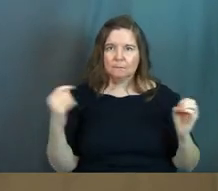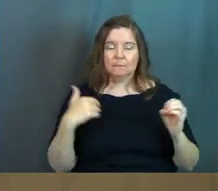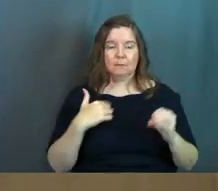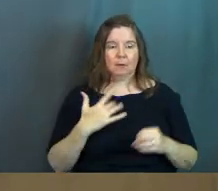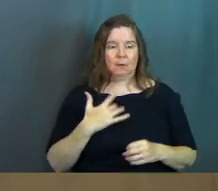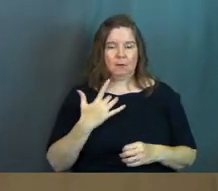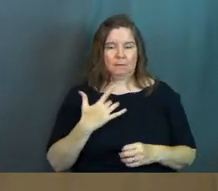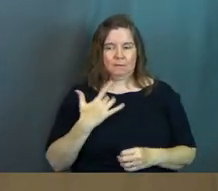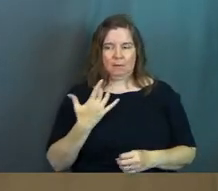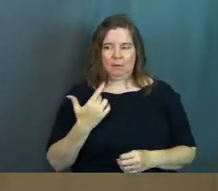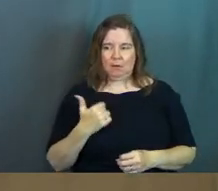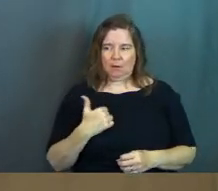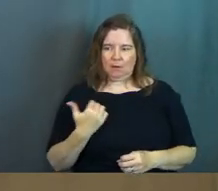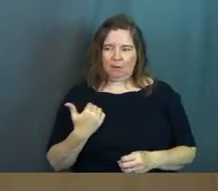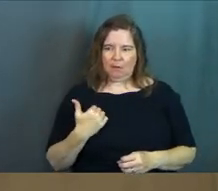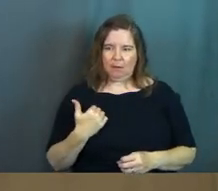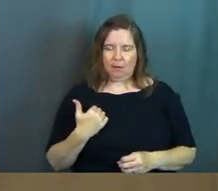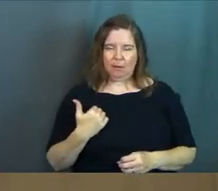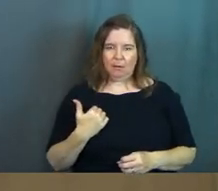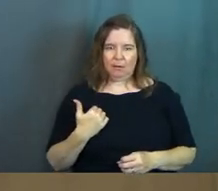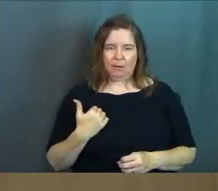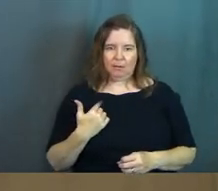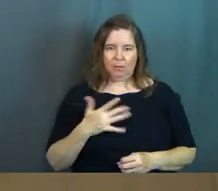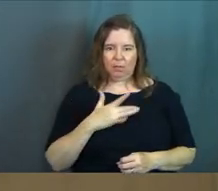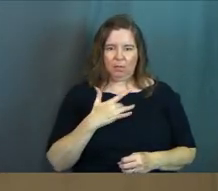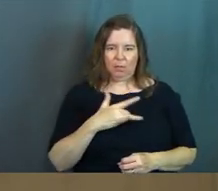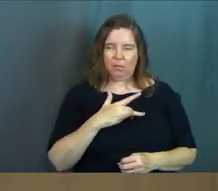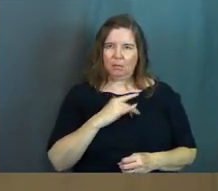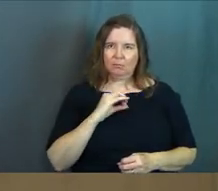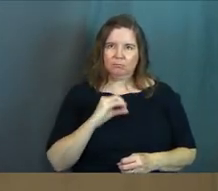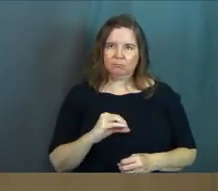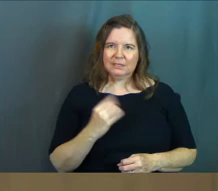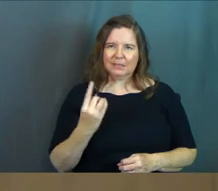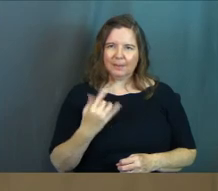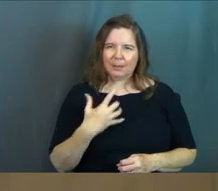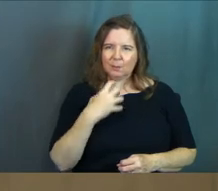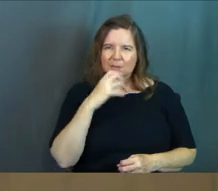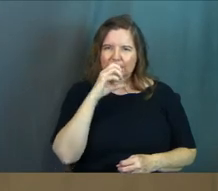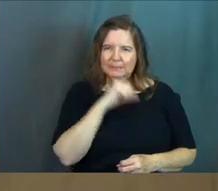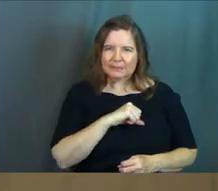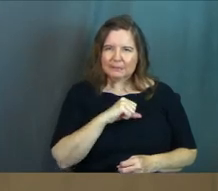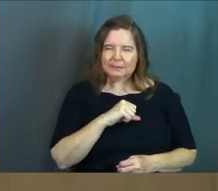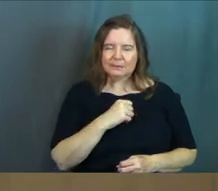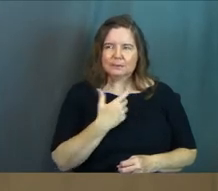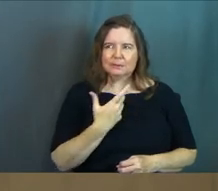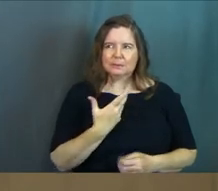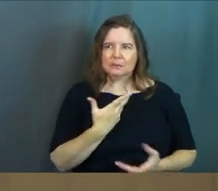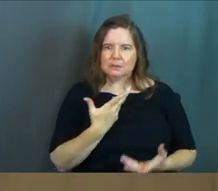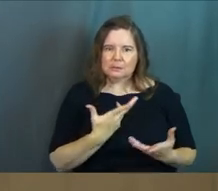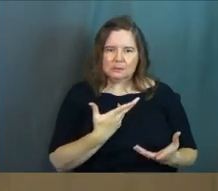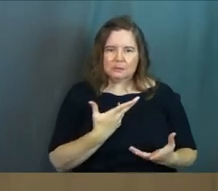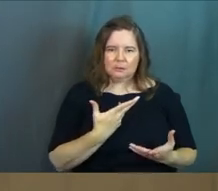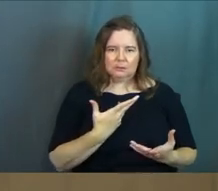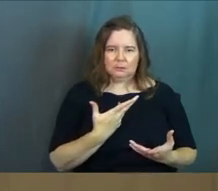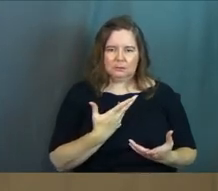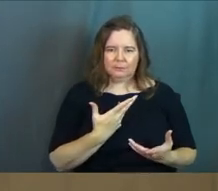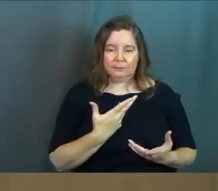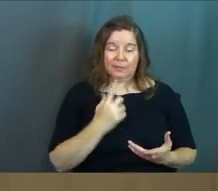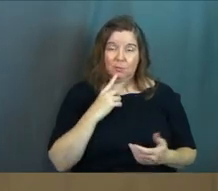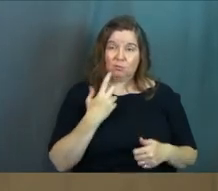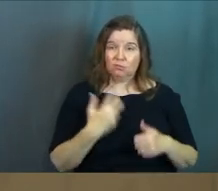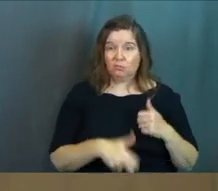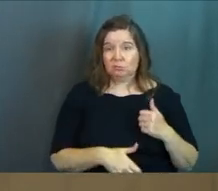felt that I had this void or this something missing. And it was